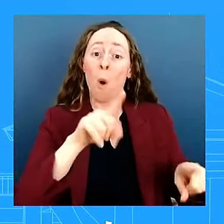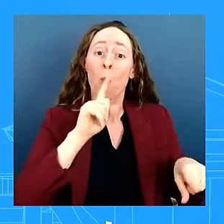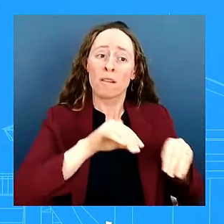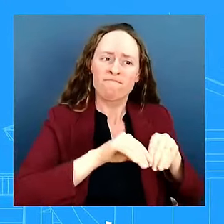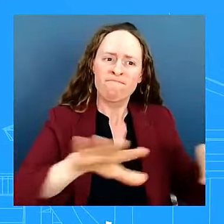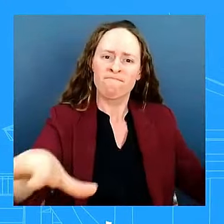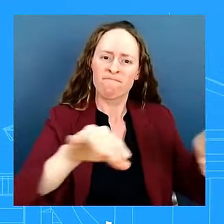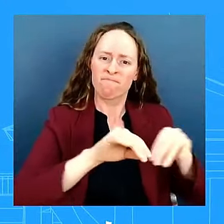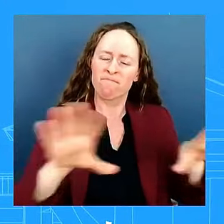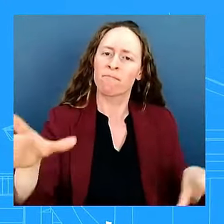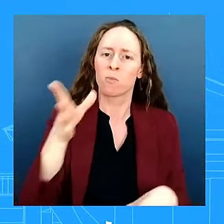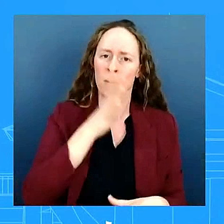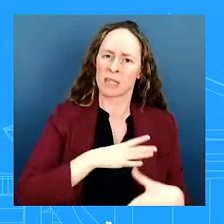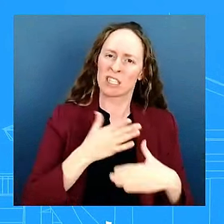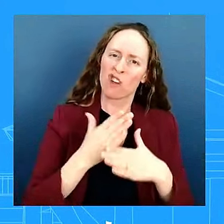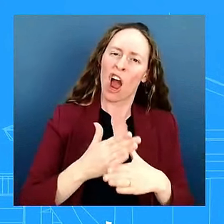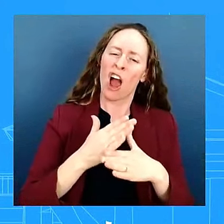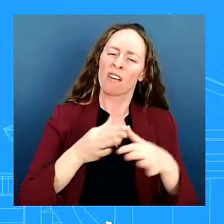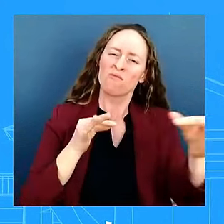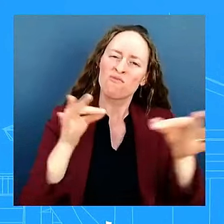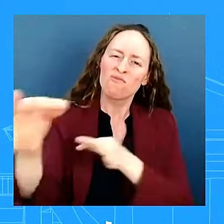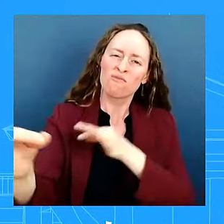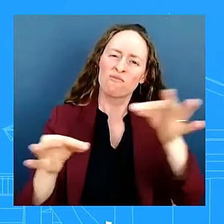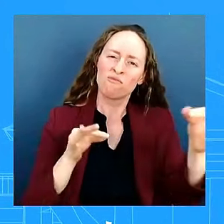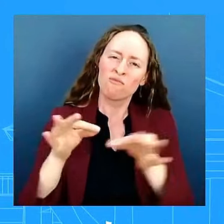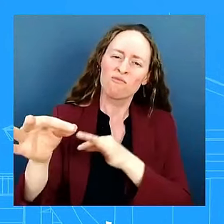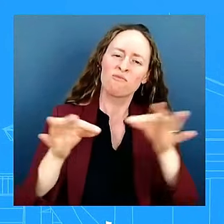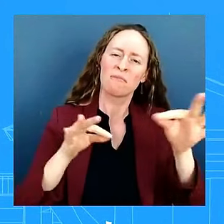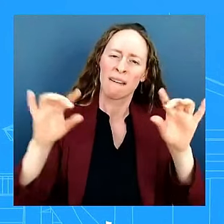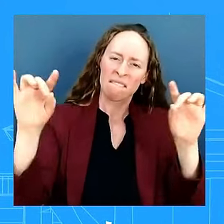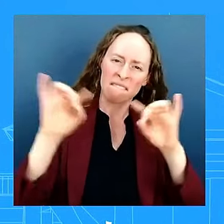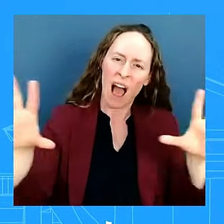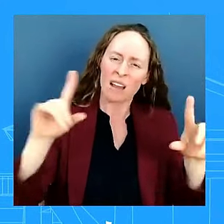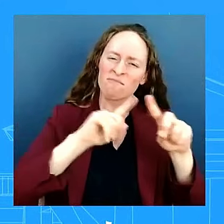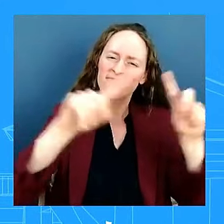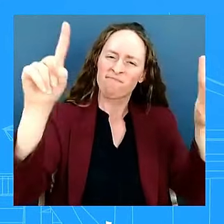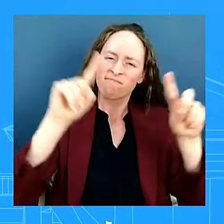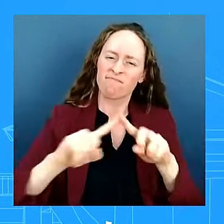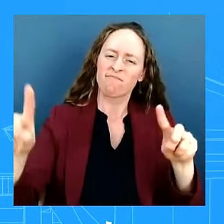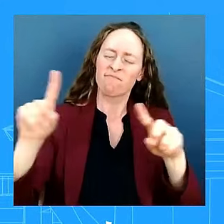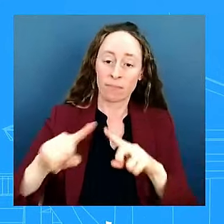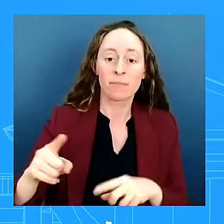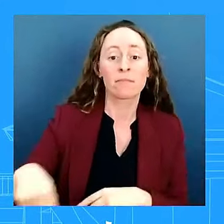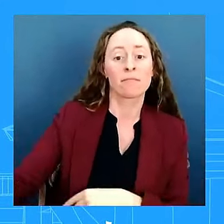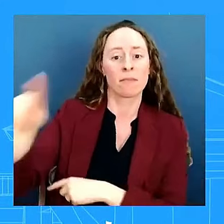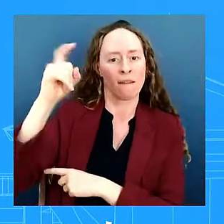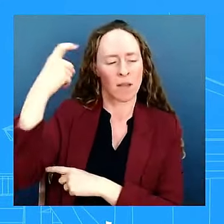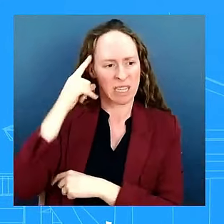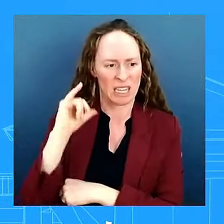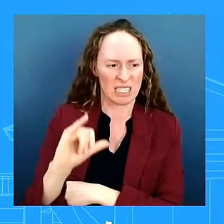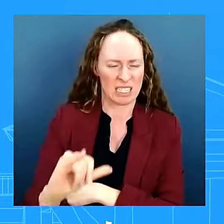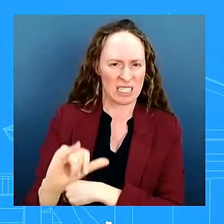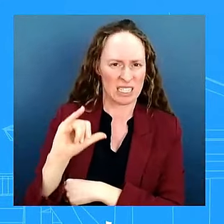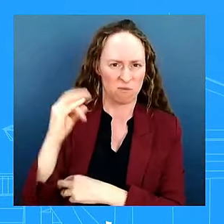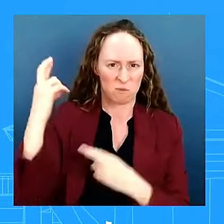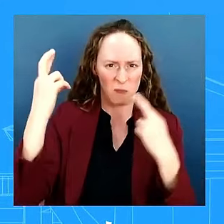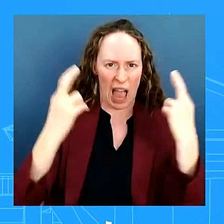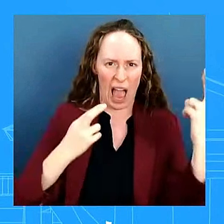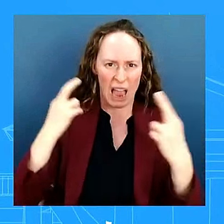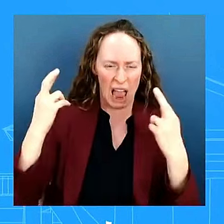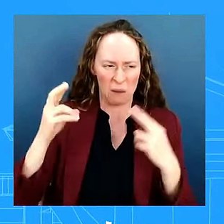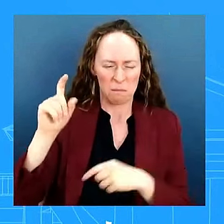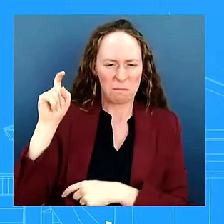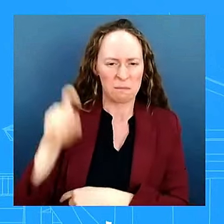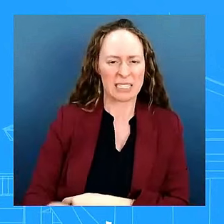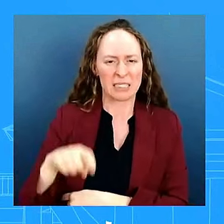this tragedy in a way that policy makers could not ignore it took years of building